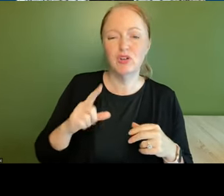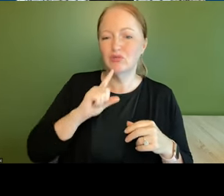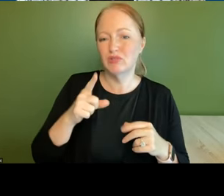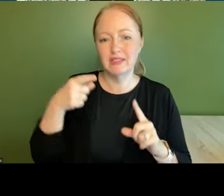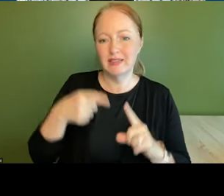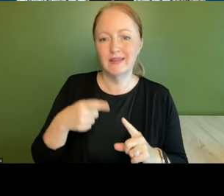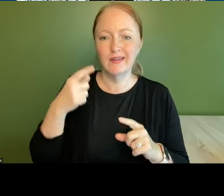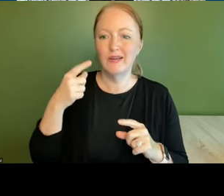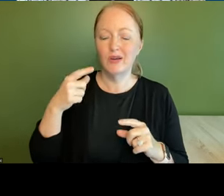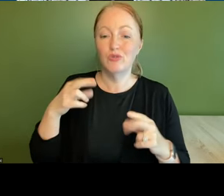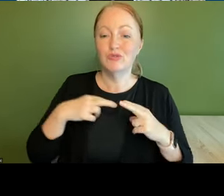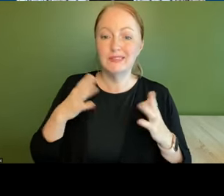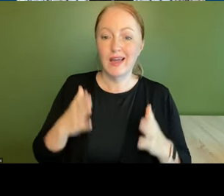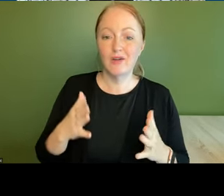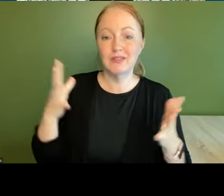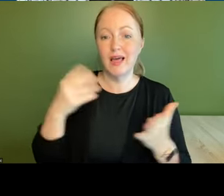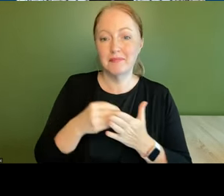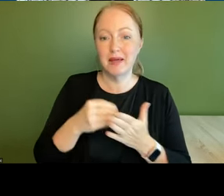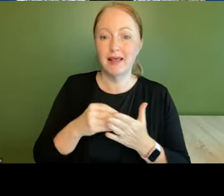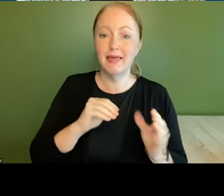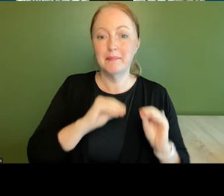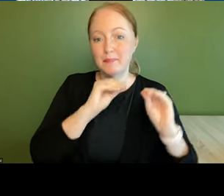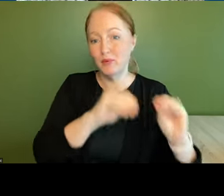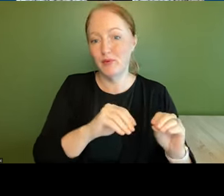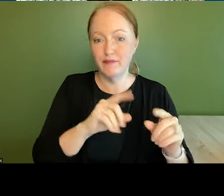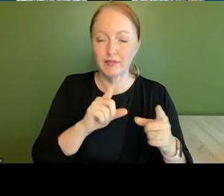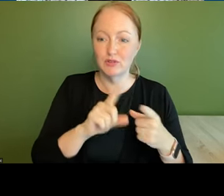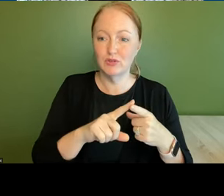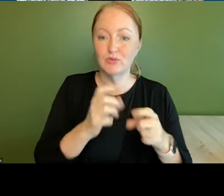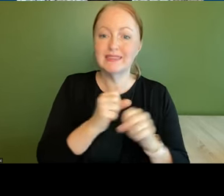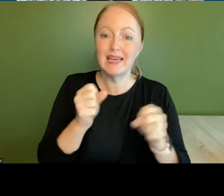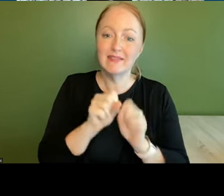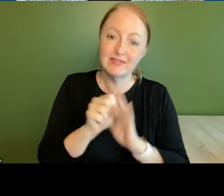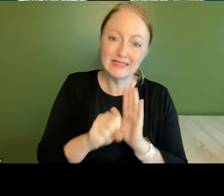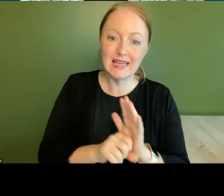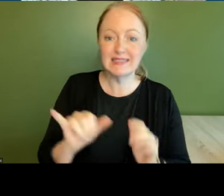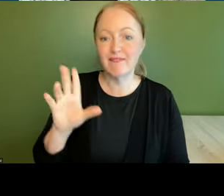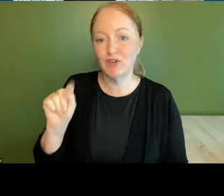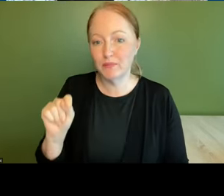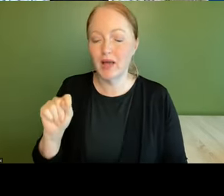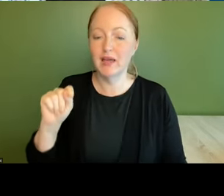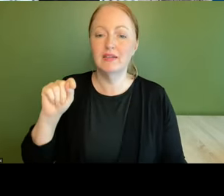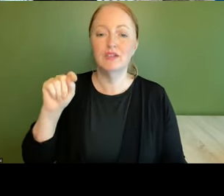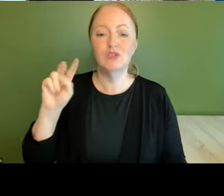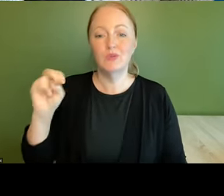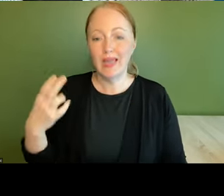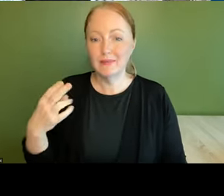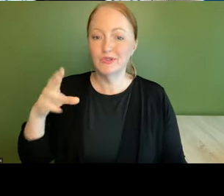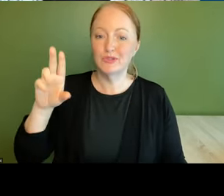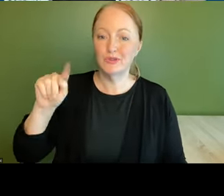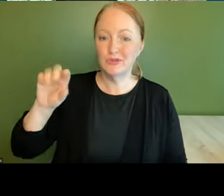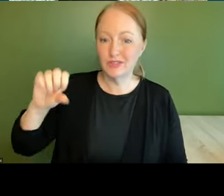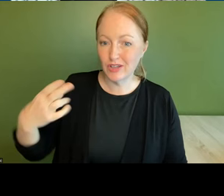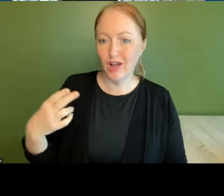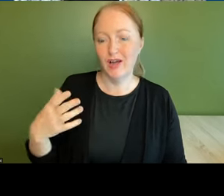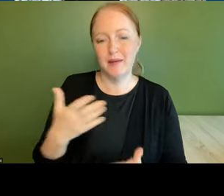retirees with a lot of money that move to quote unquote safe states like vermont new hampshire utah and then they get